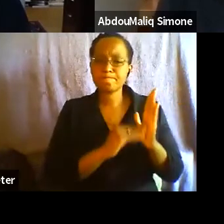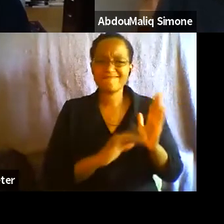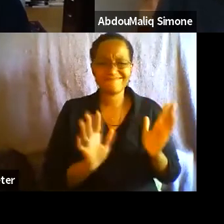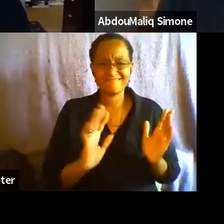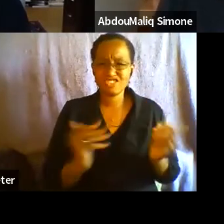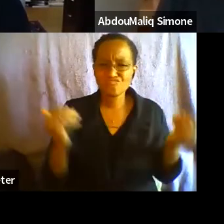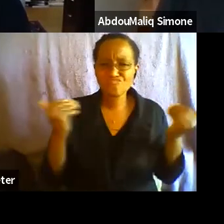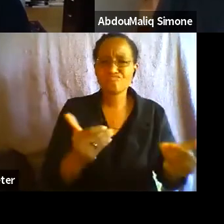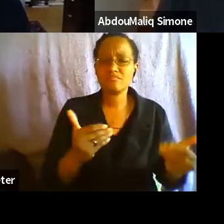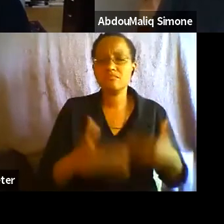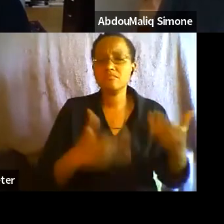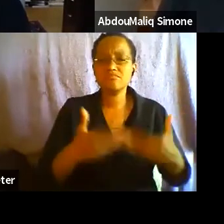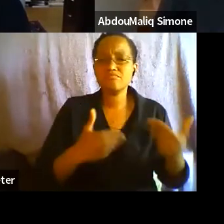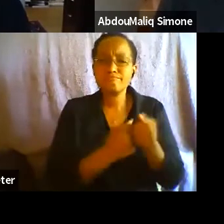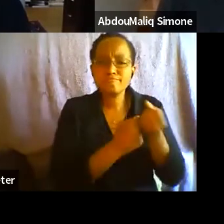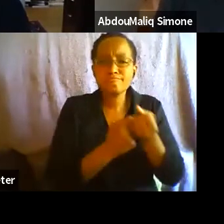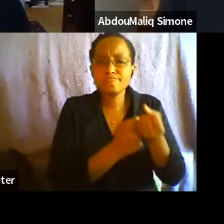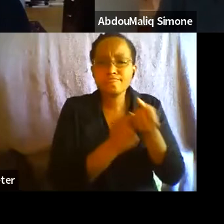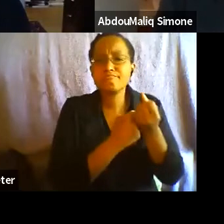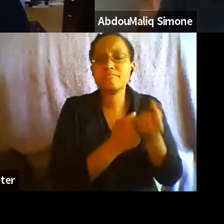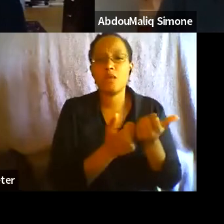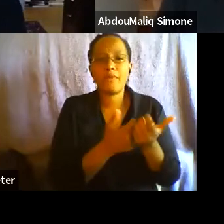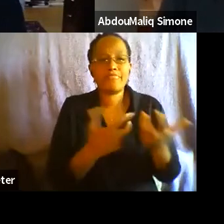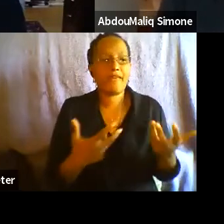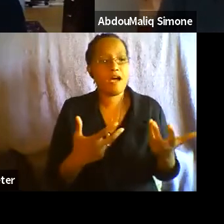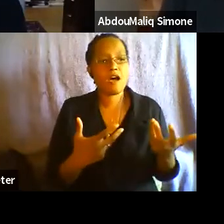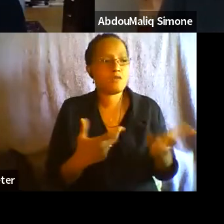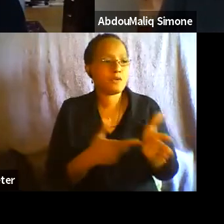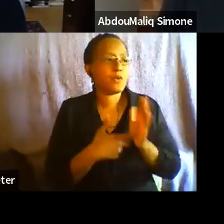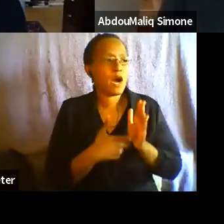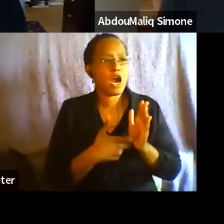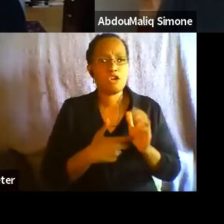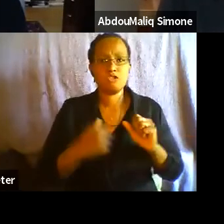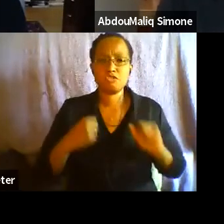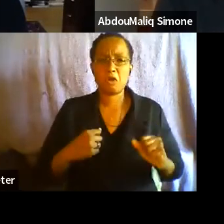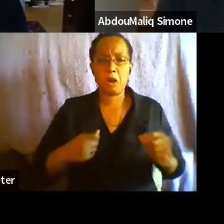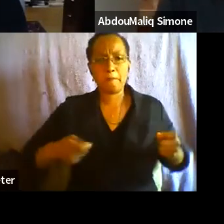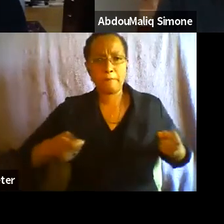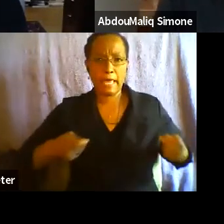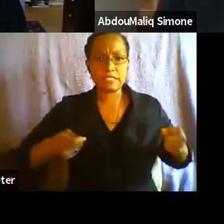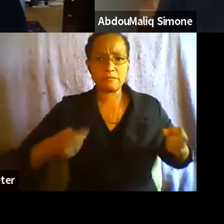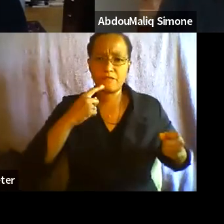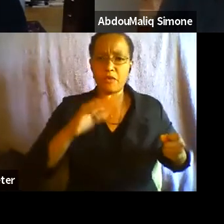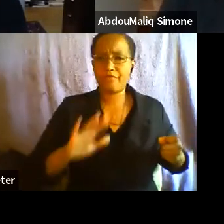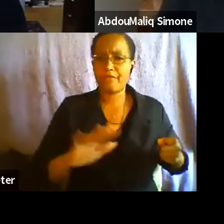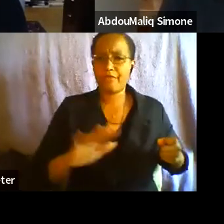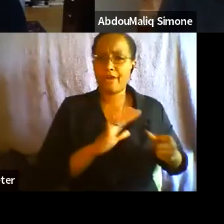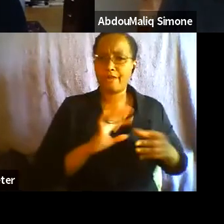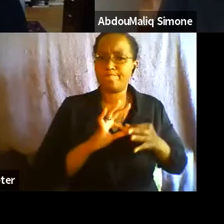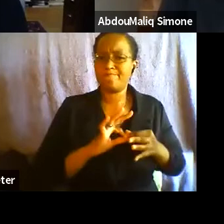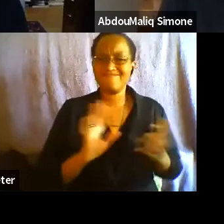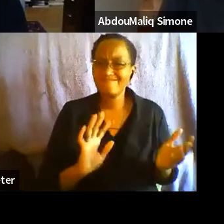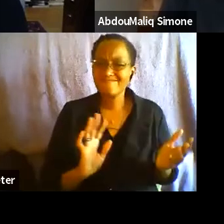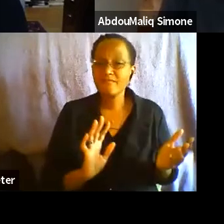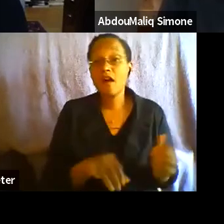specific discursive means of managing the situation. Other districts,